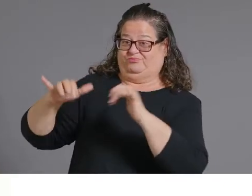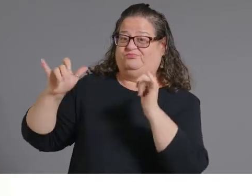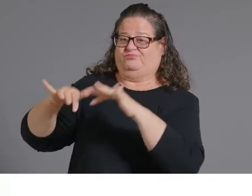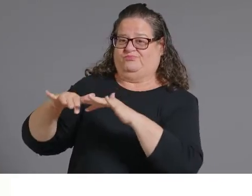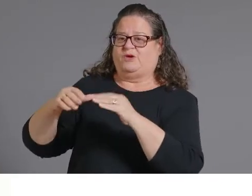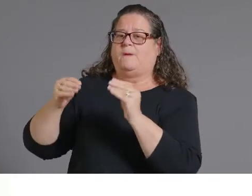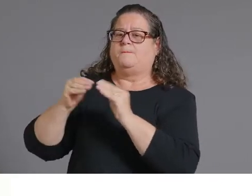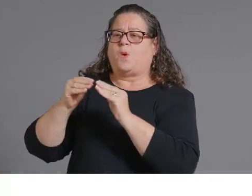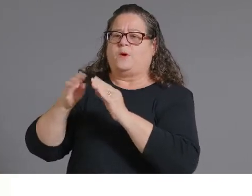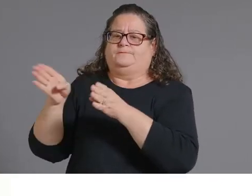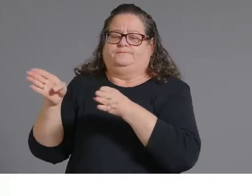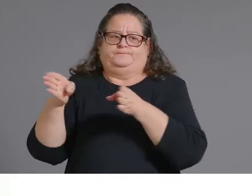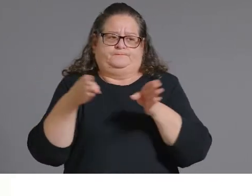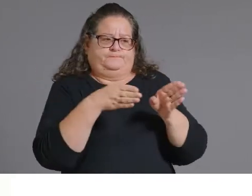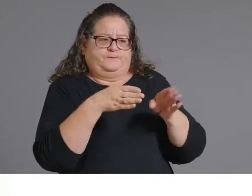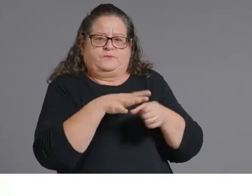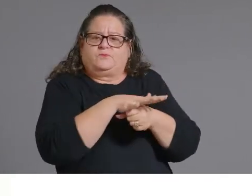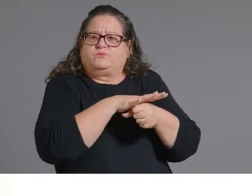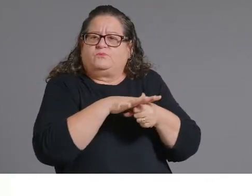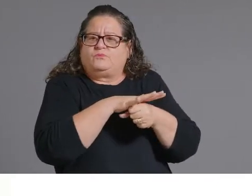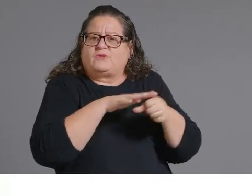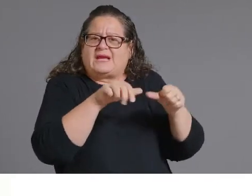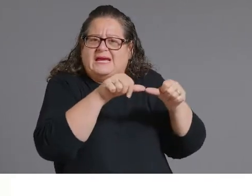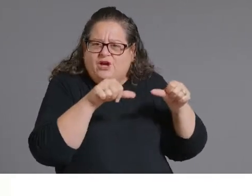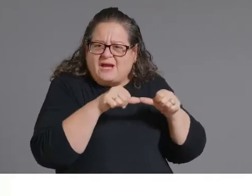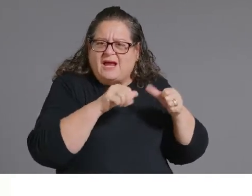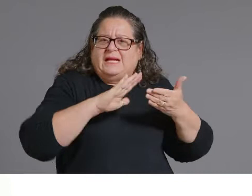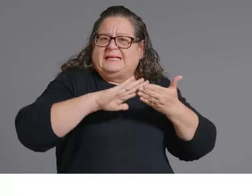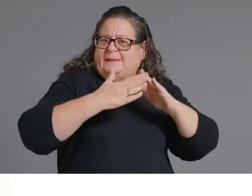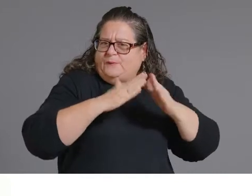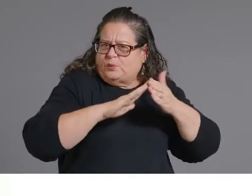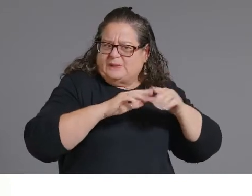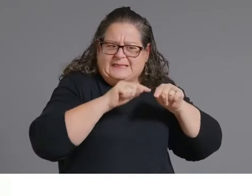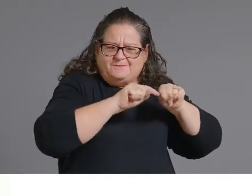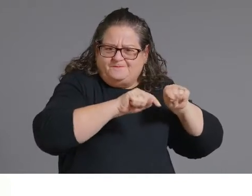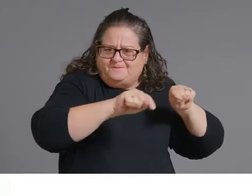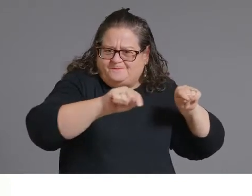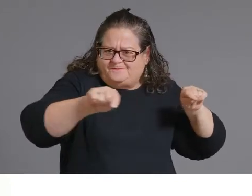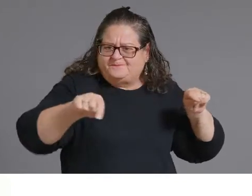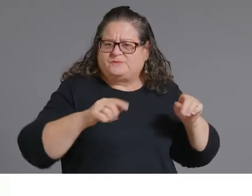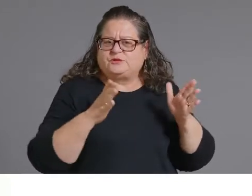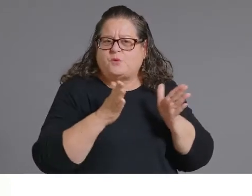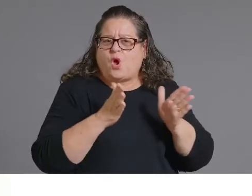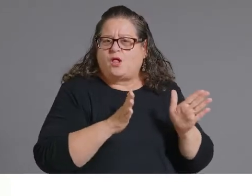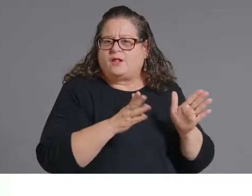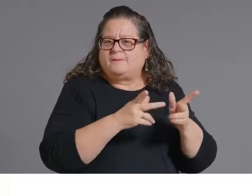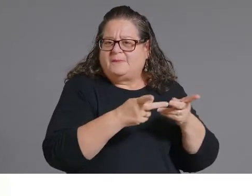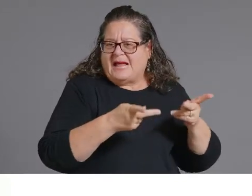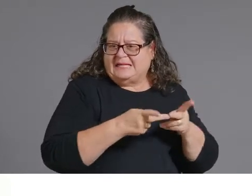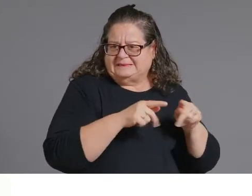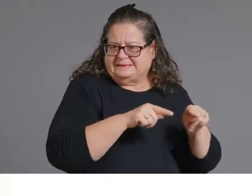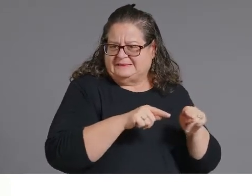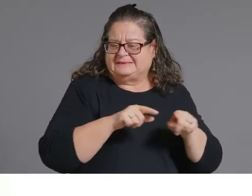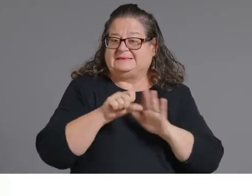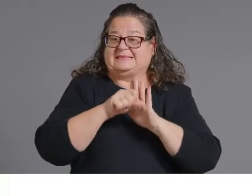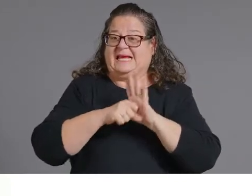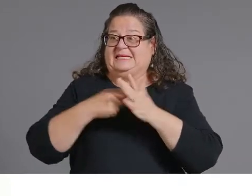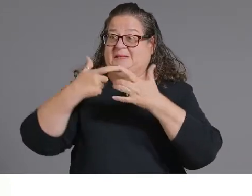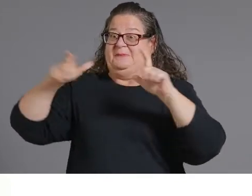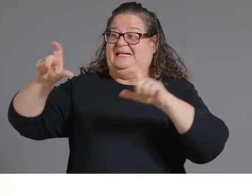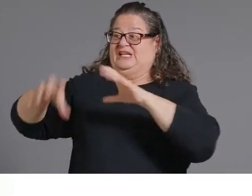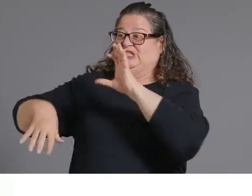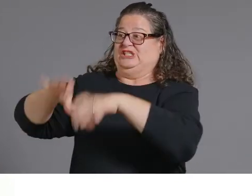vaccination opportunities. So again, we're going to phase those state run vaccination sites out by June